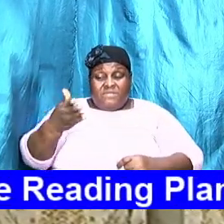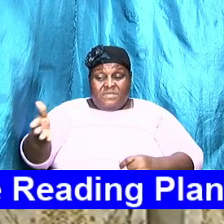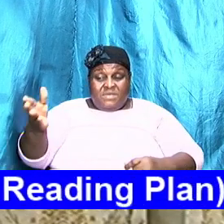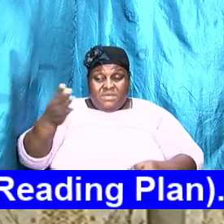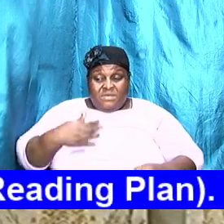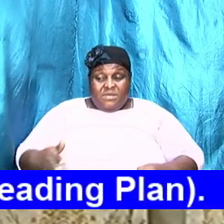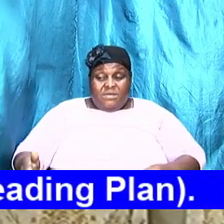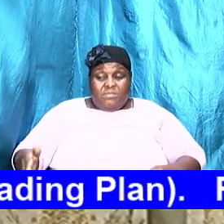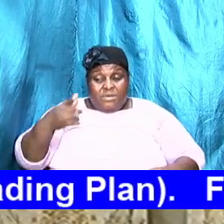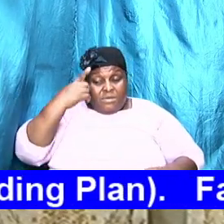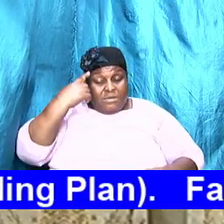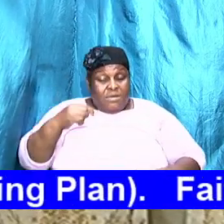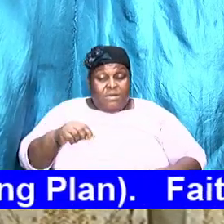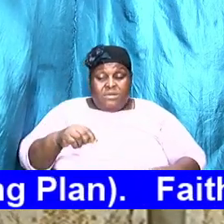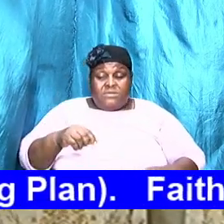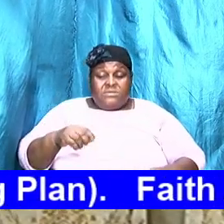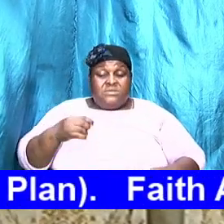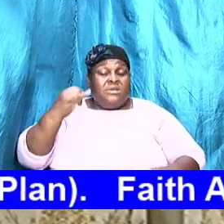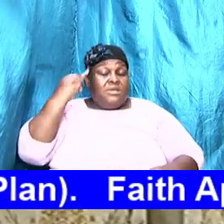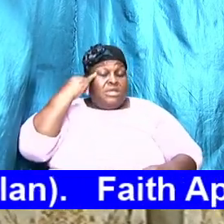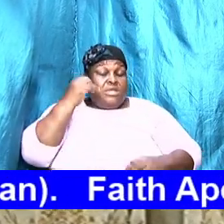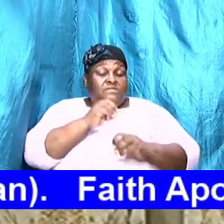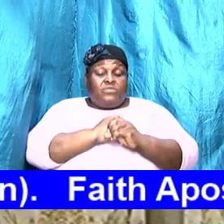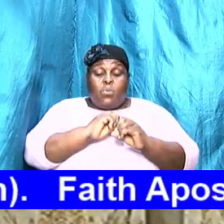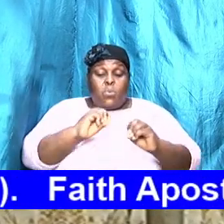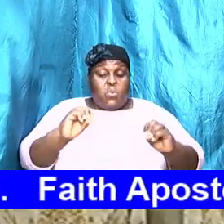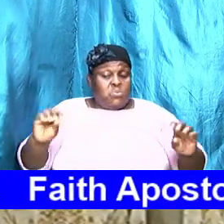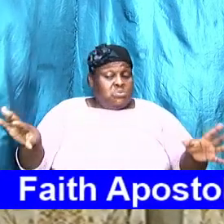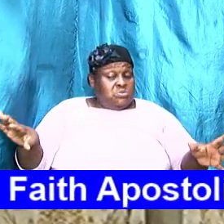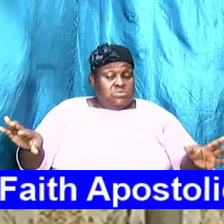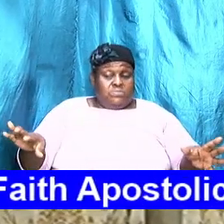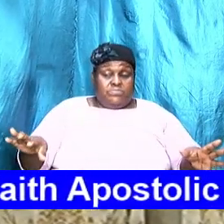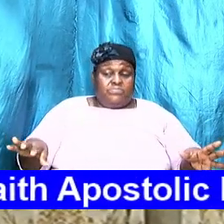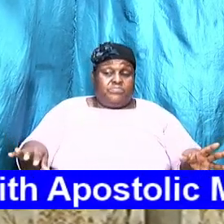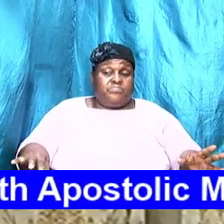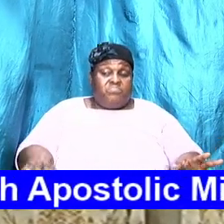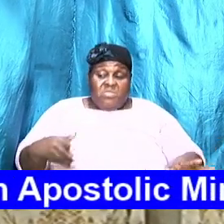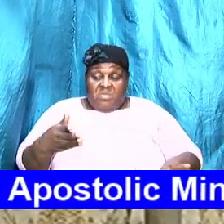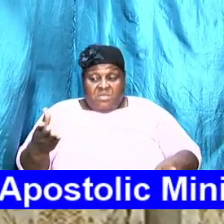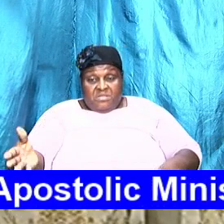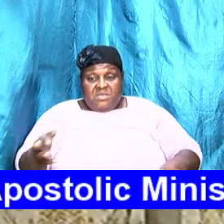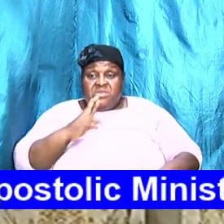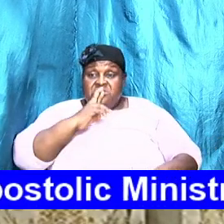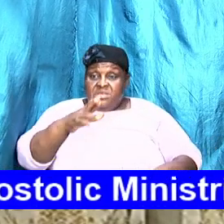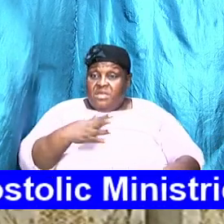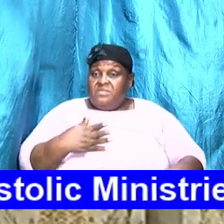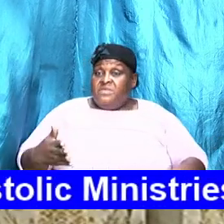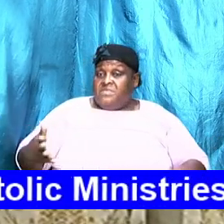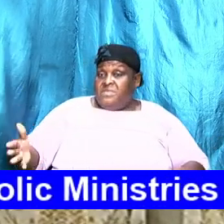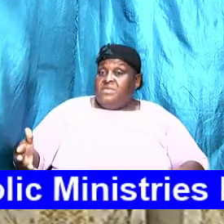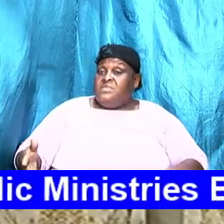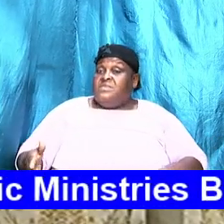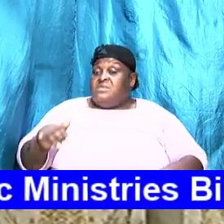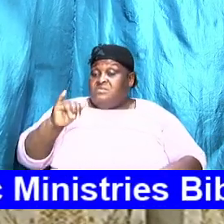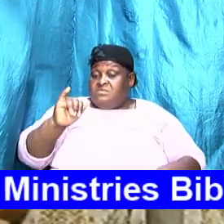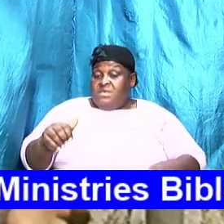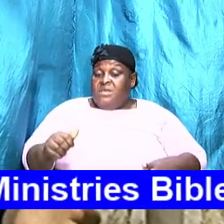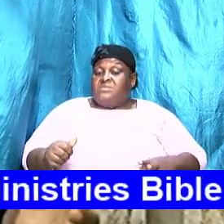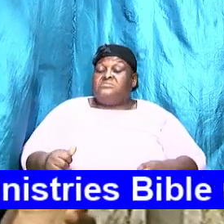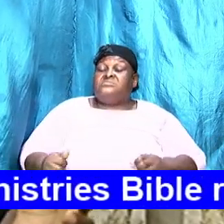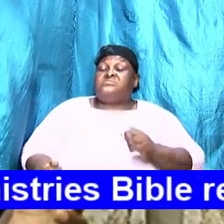don't, and the statistics shows that these are the things that squash and